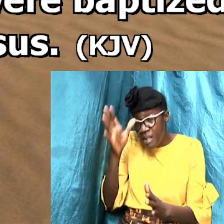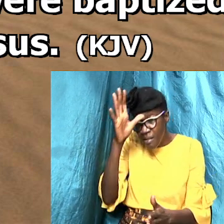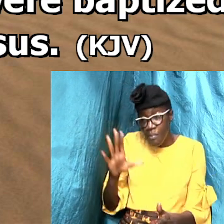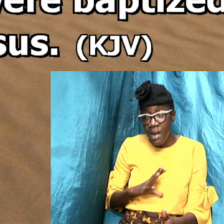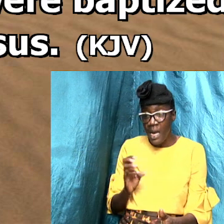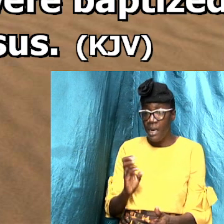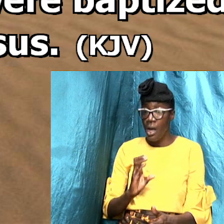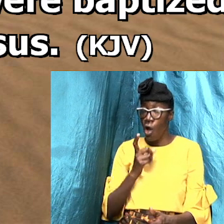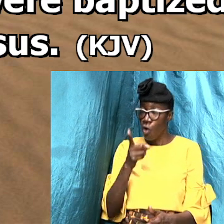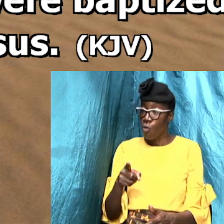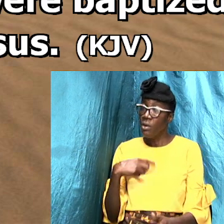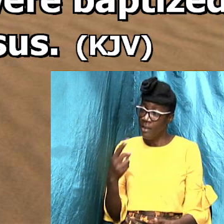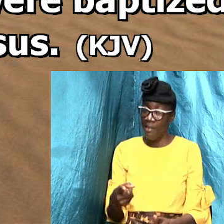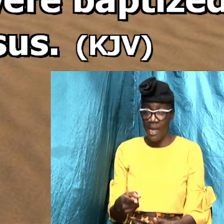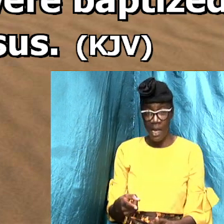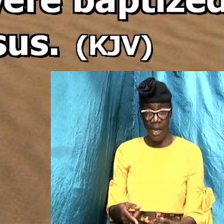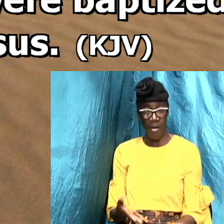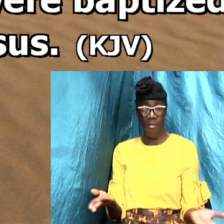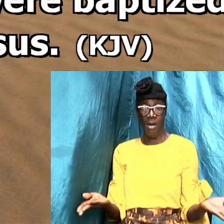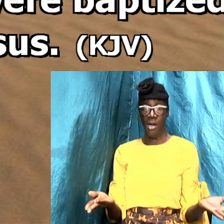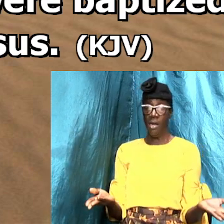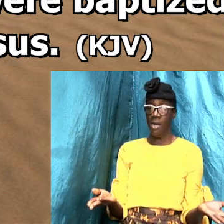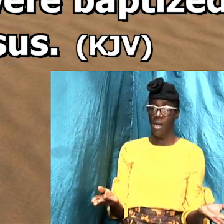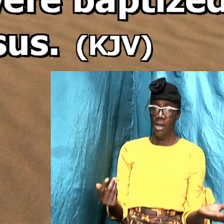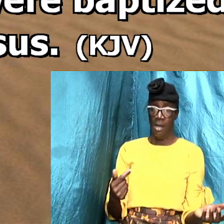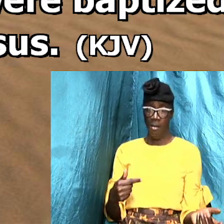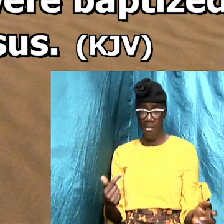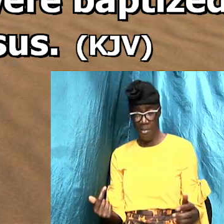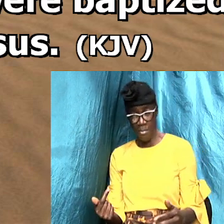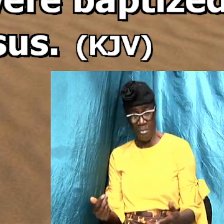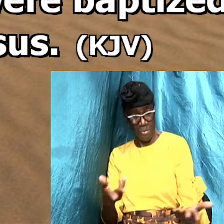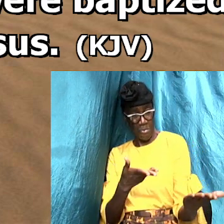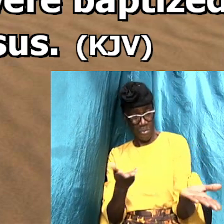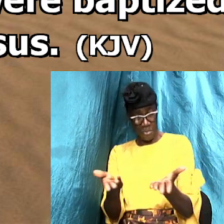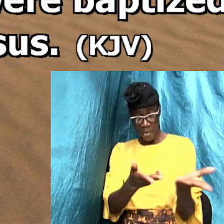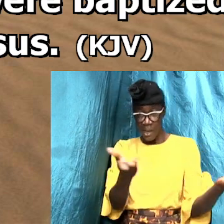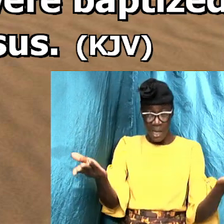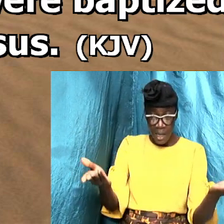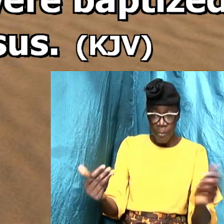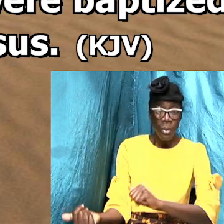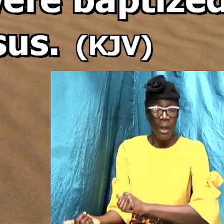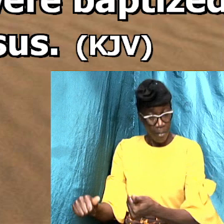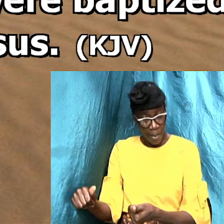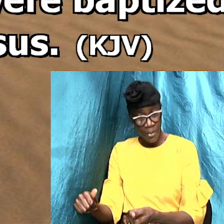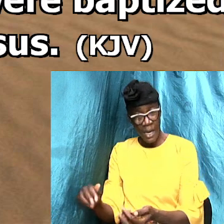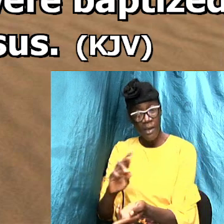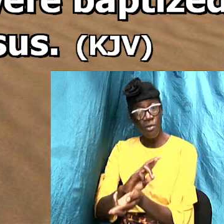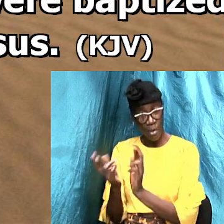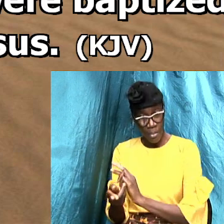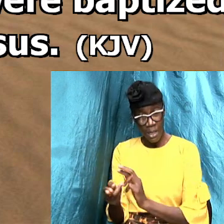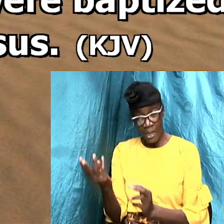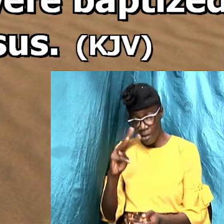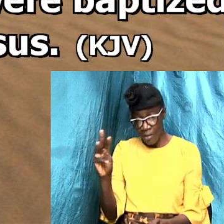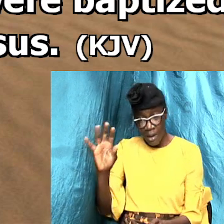well I was baptized unto repentance by John